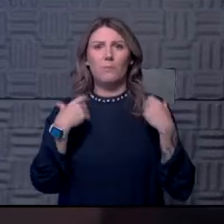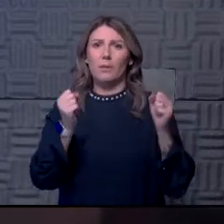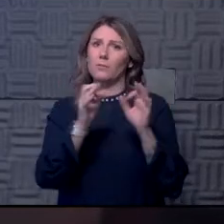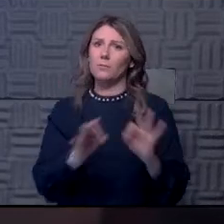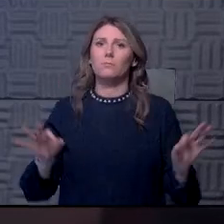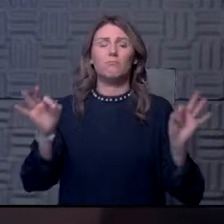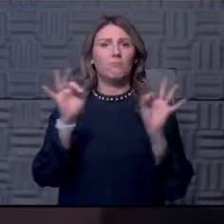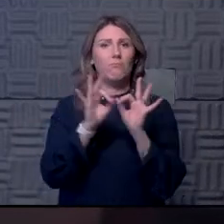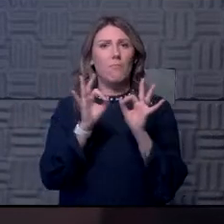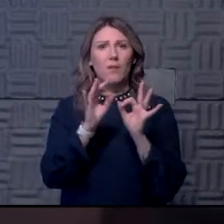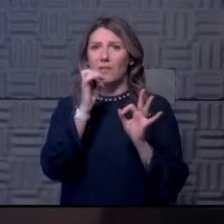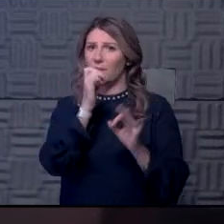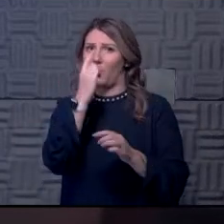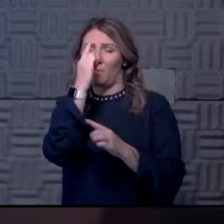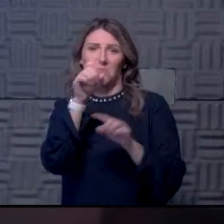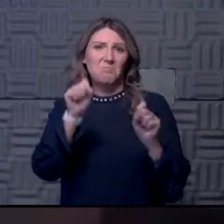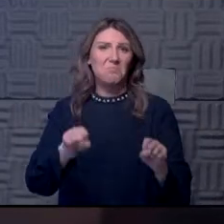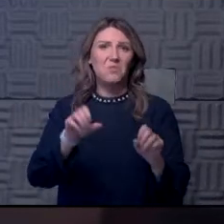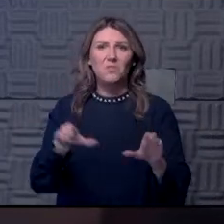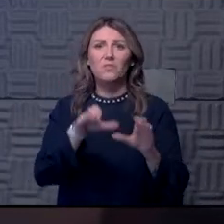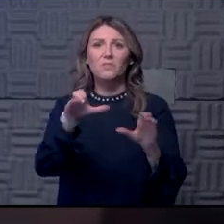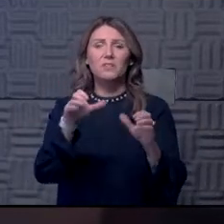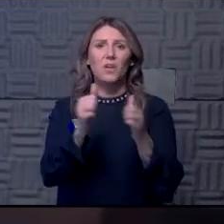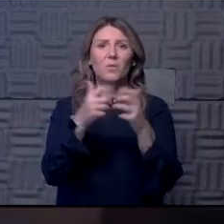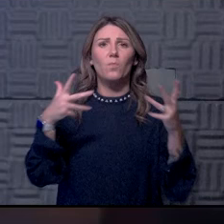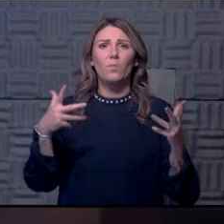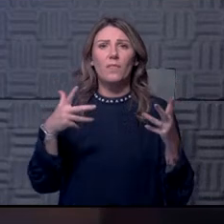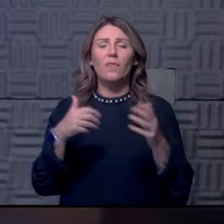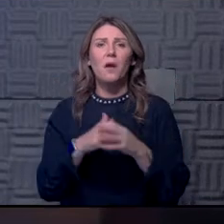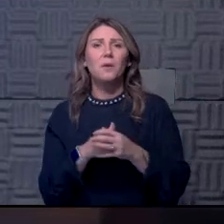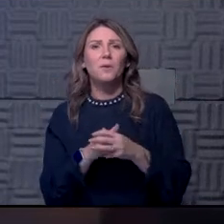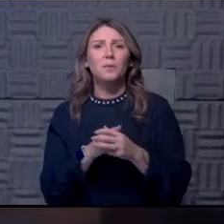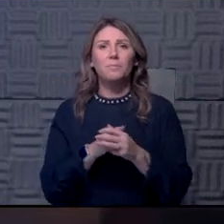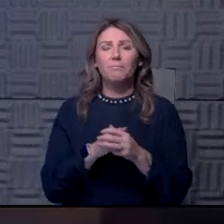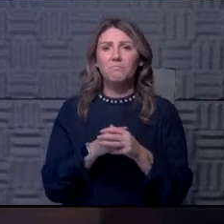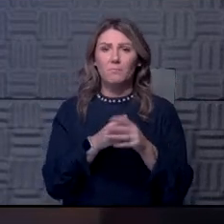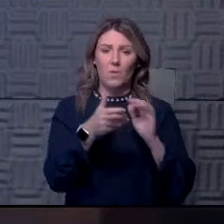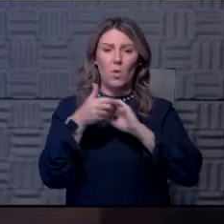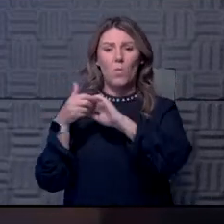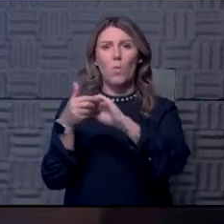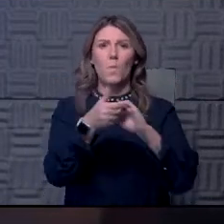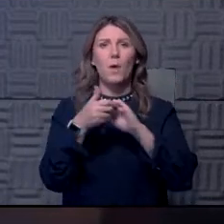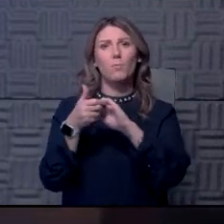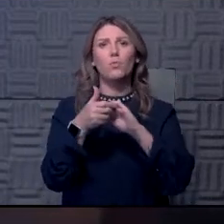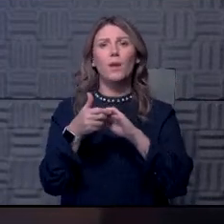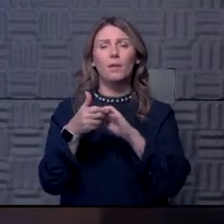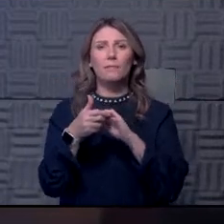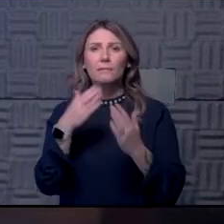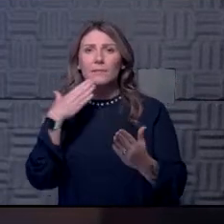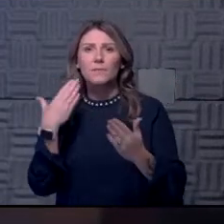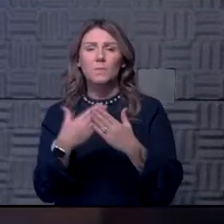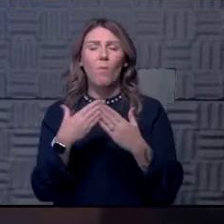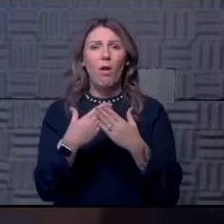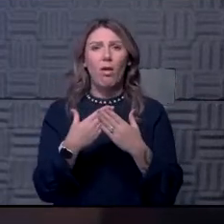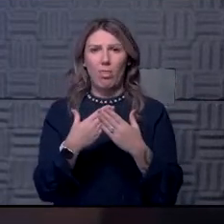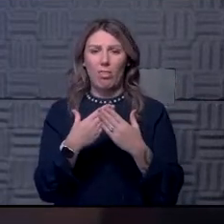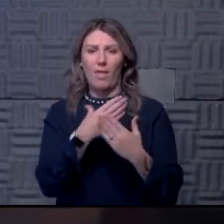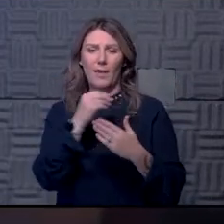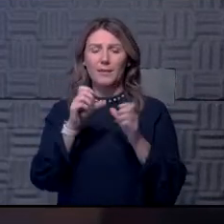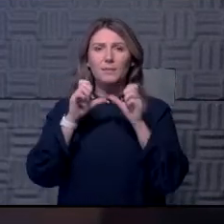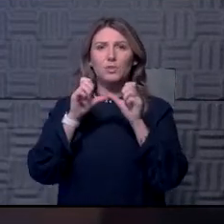I don't think we could have done this without cooperating as well as we have and continue to do.